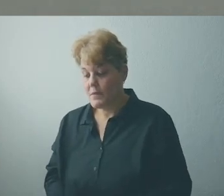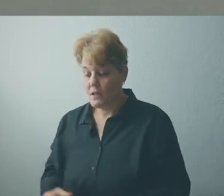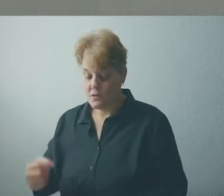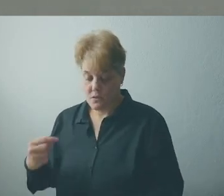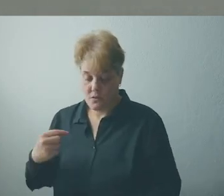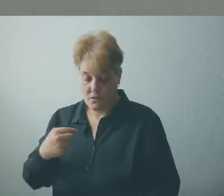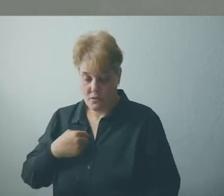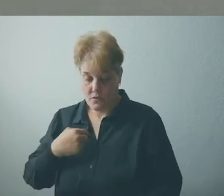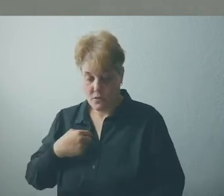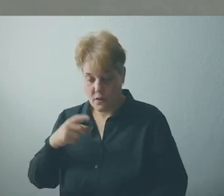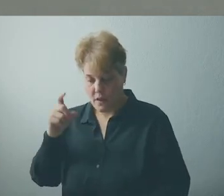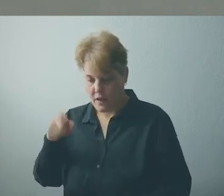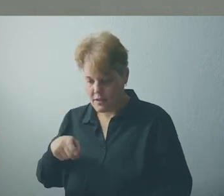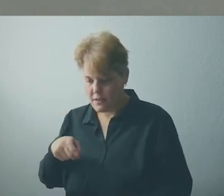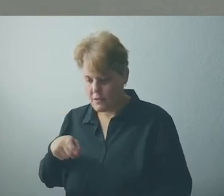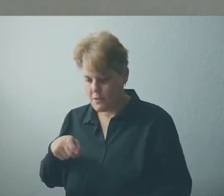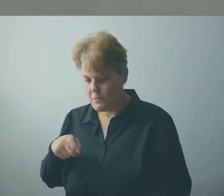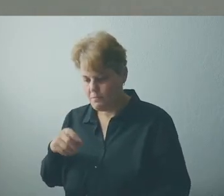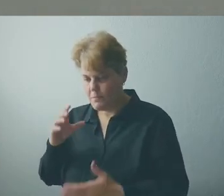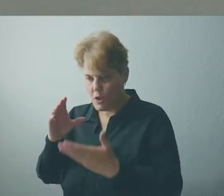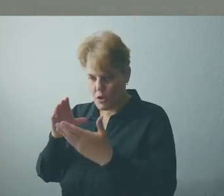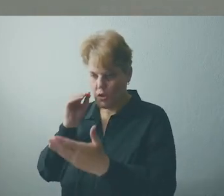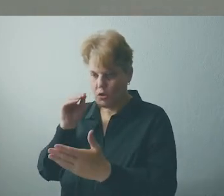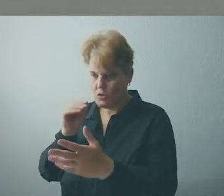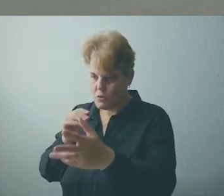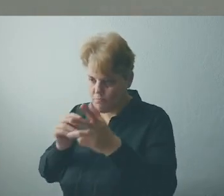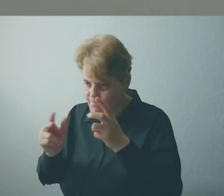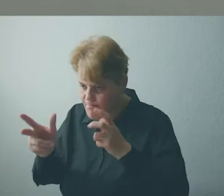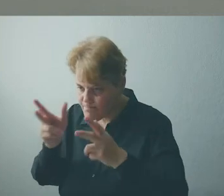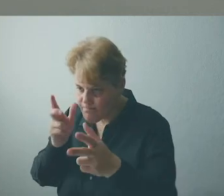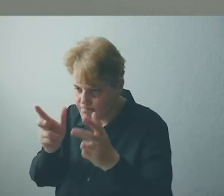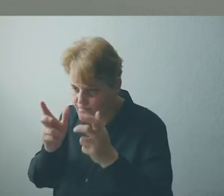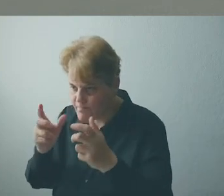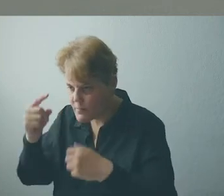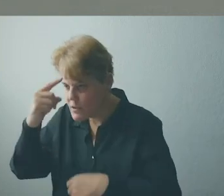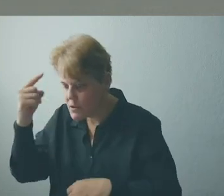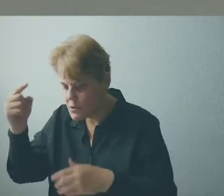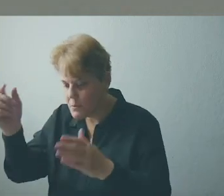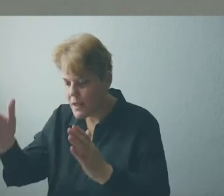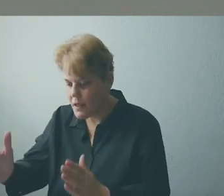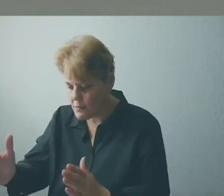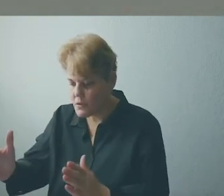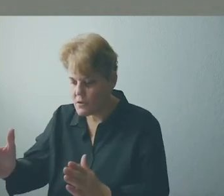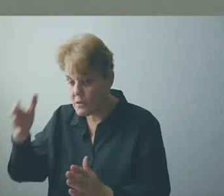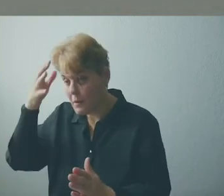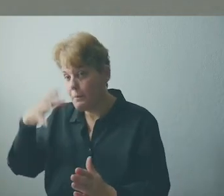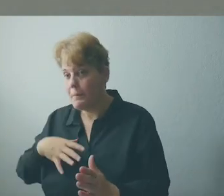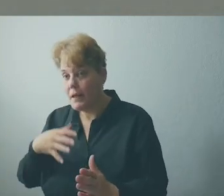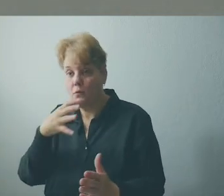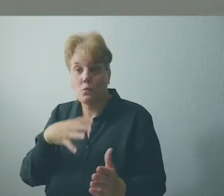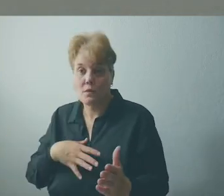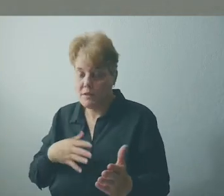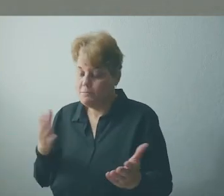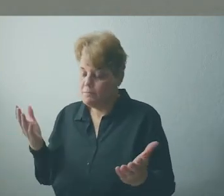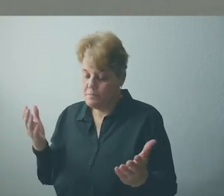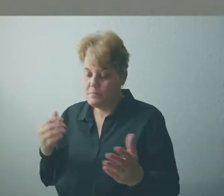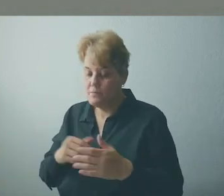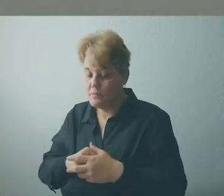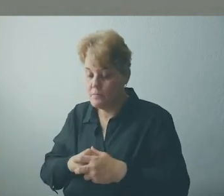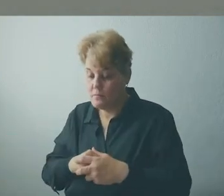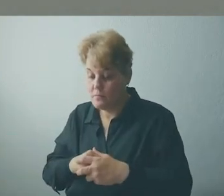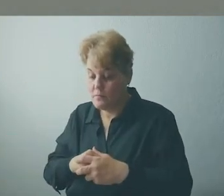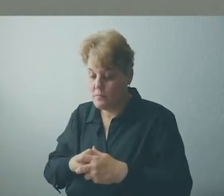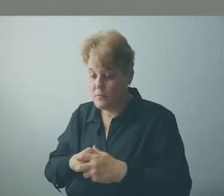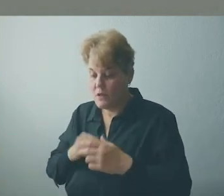I need to learn to listen to the black person, man or woman, and their pain and their hopes. I need to truly listen to the gay